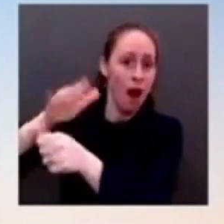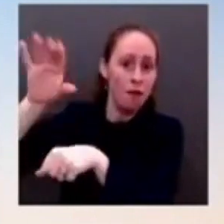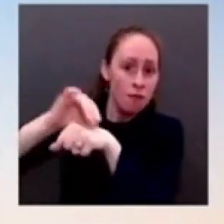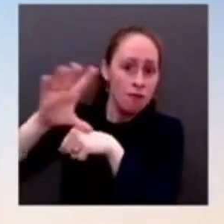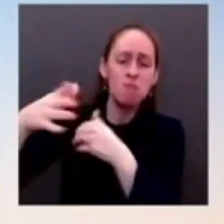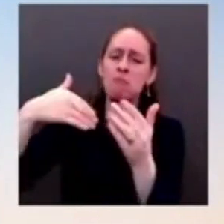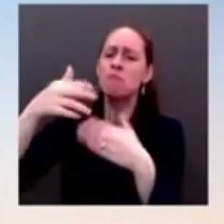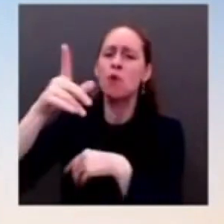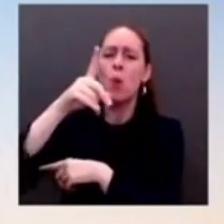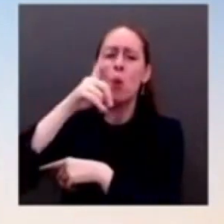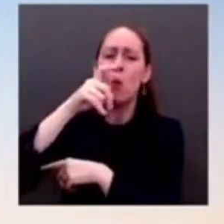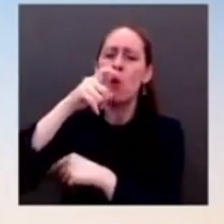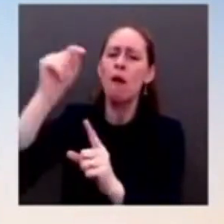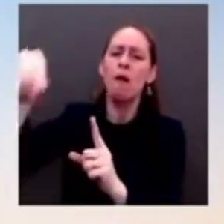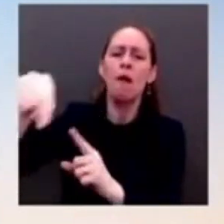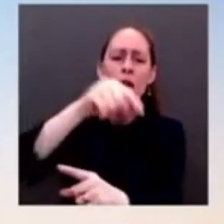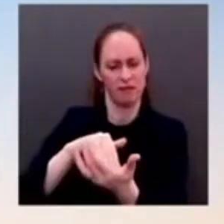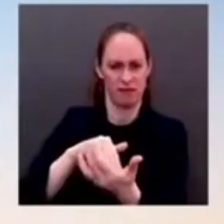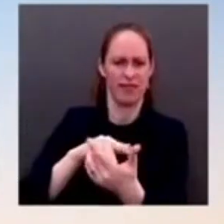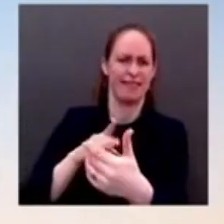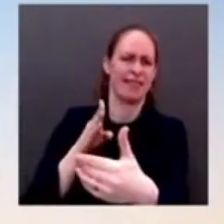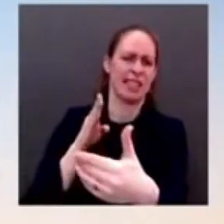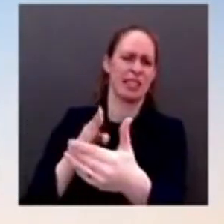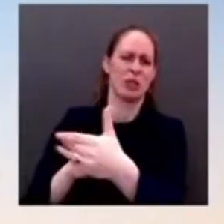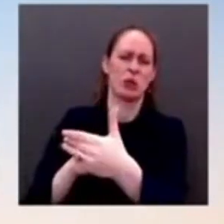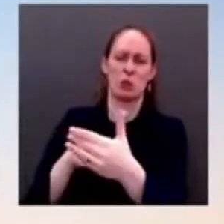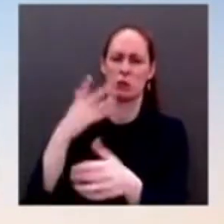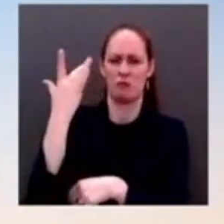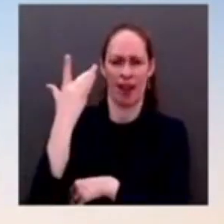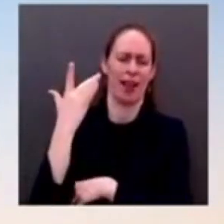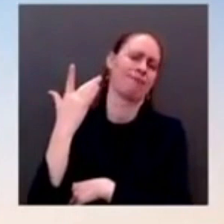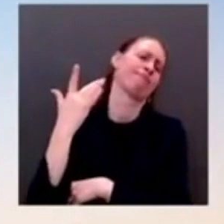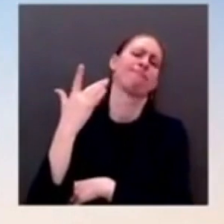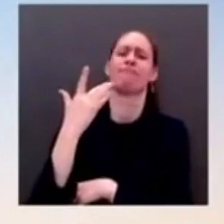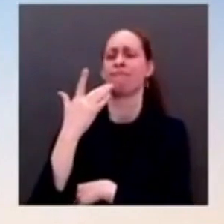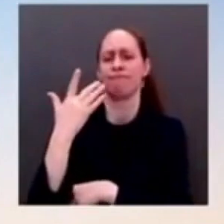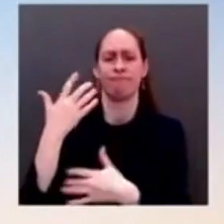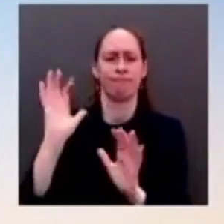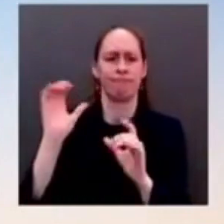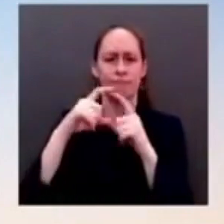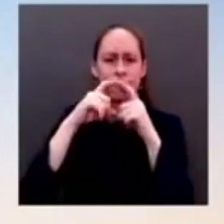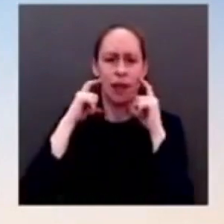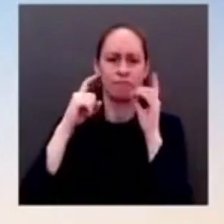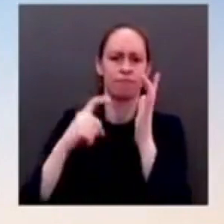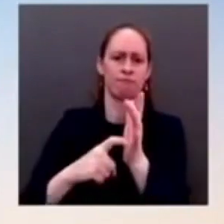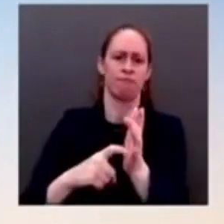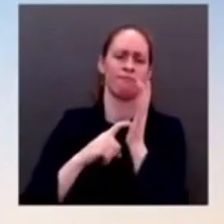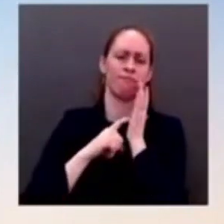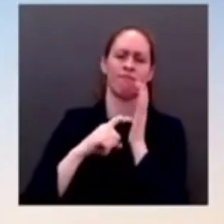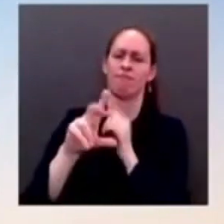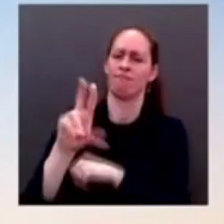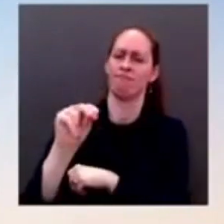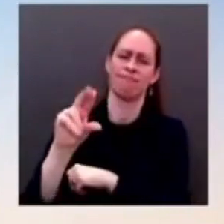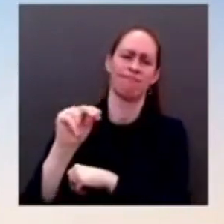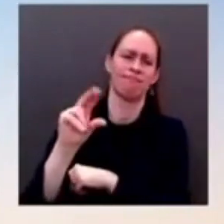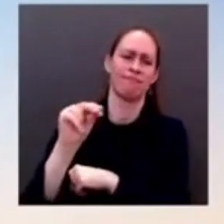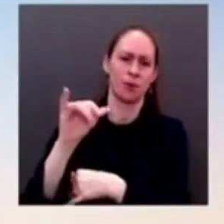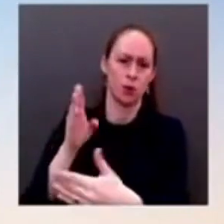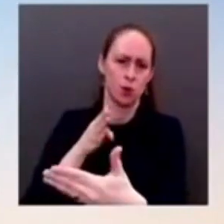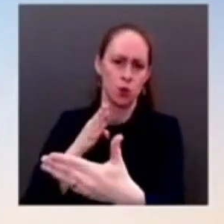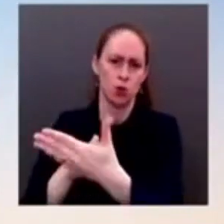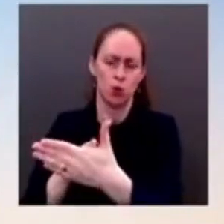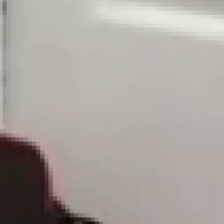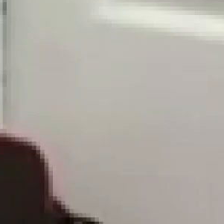administrators, others in schools. Okay. So who does the president think knows best for students,